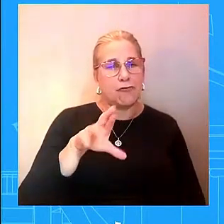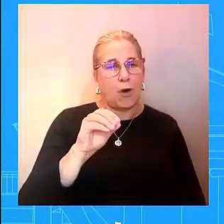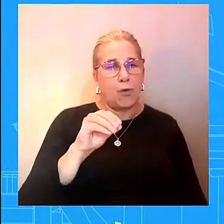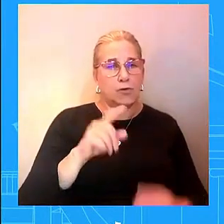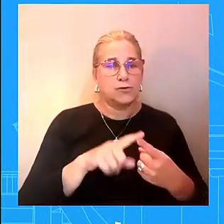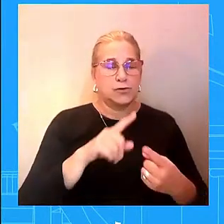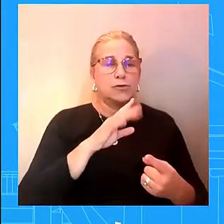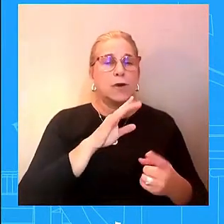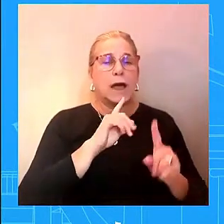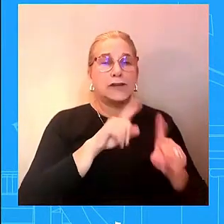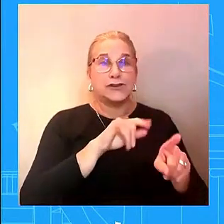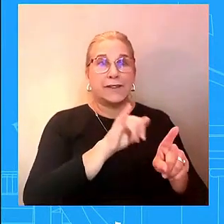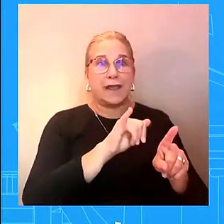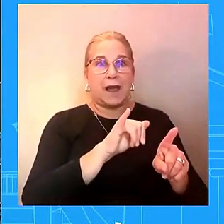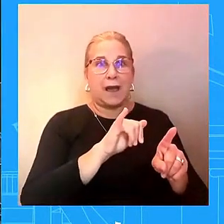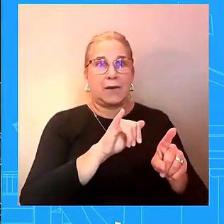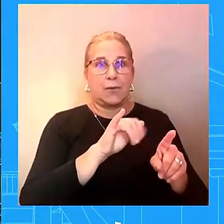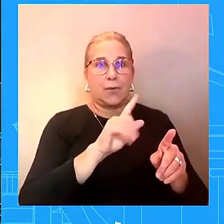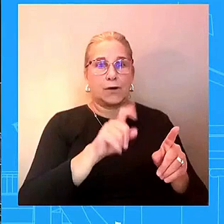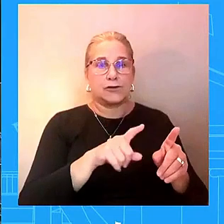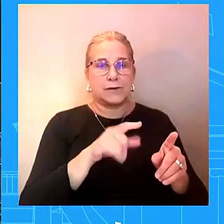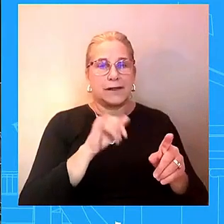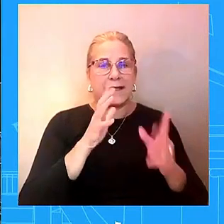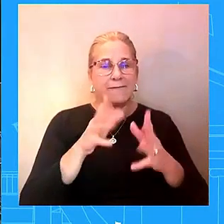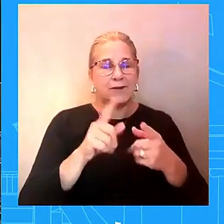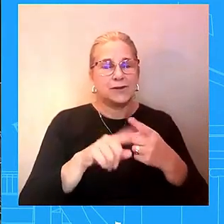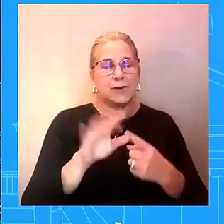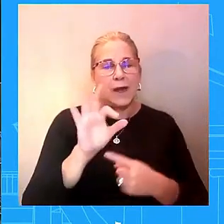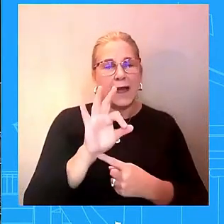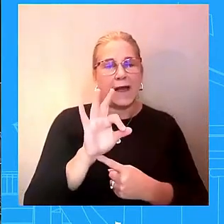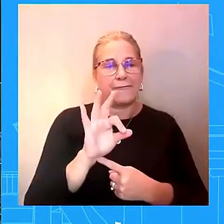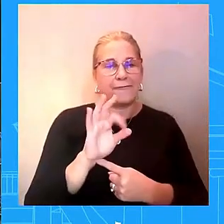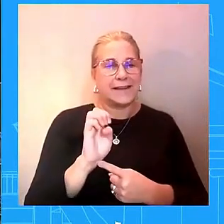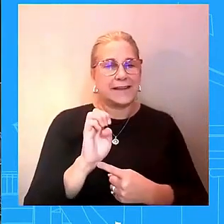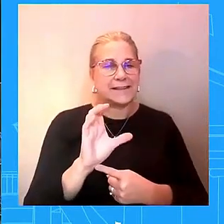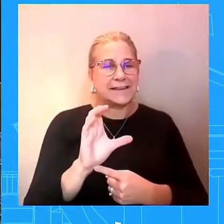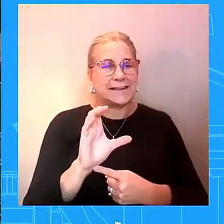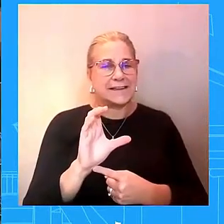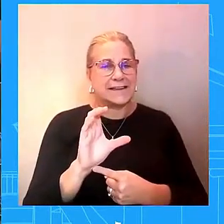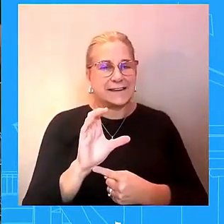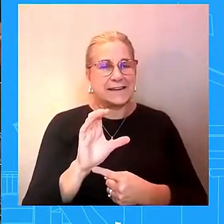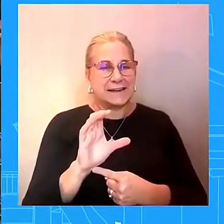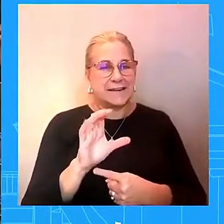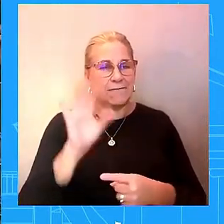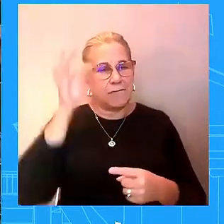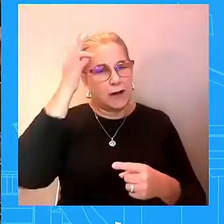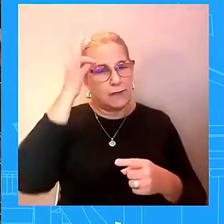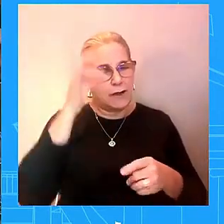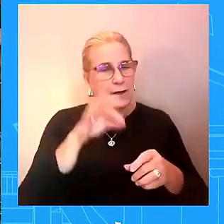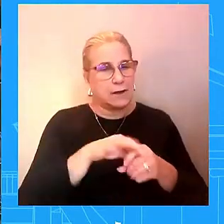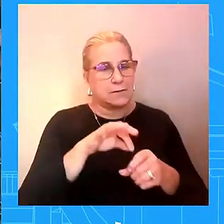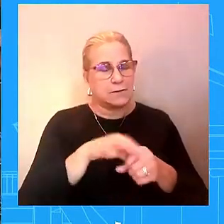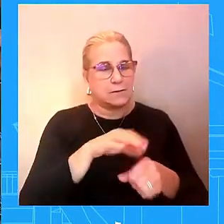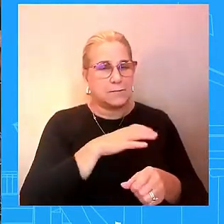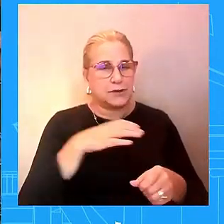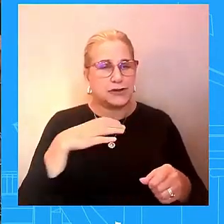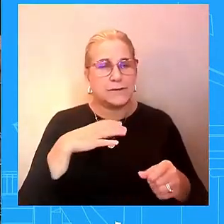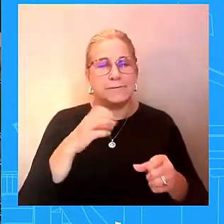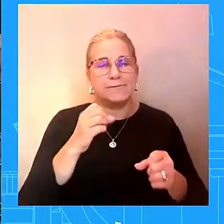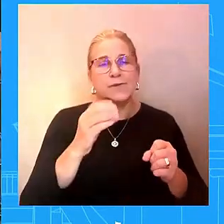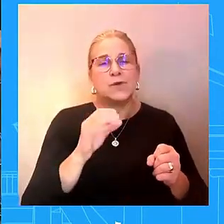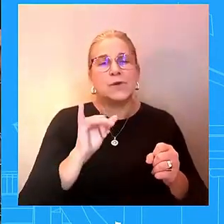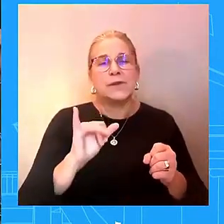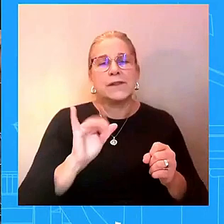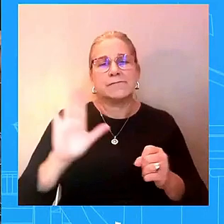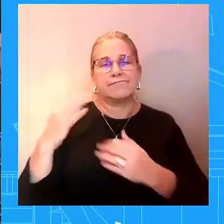and if could just talk broadly about what trump has also said about making must the head of a new government efficiency commission does the white house